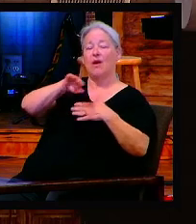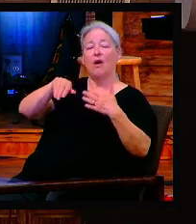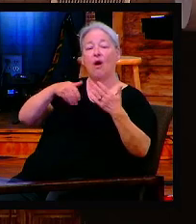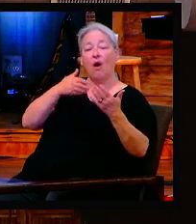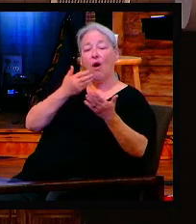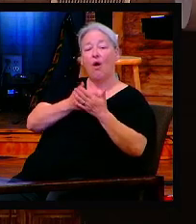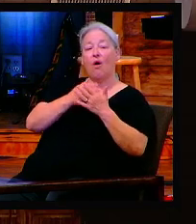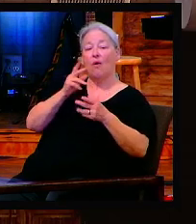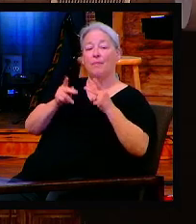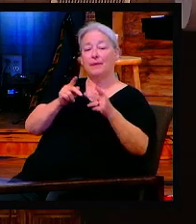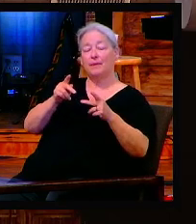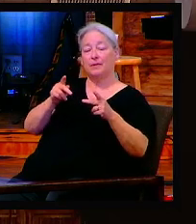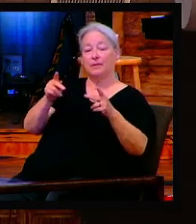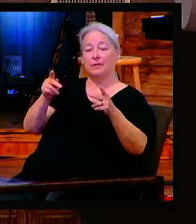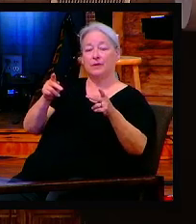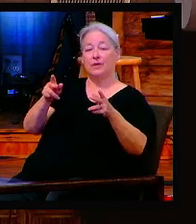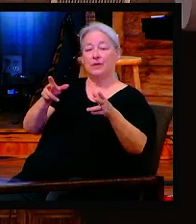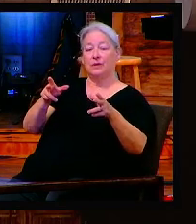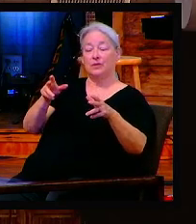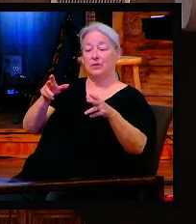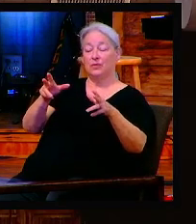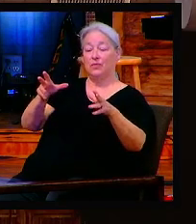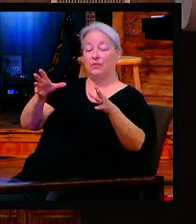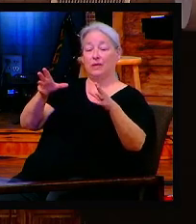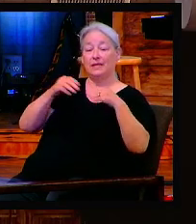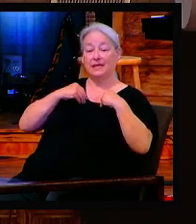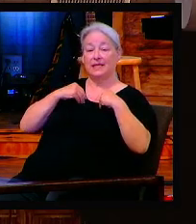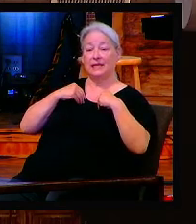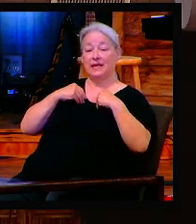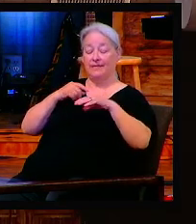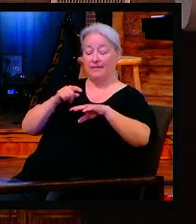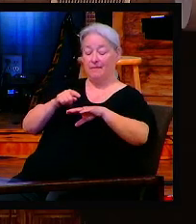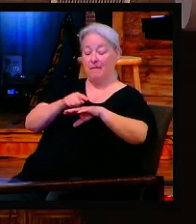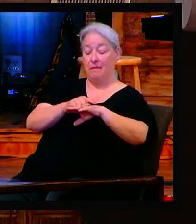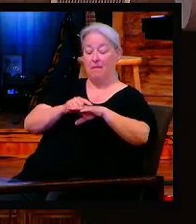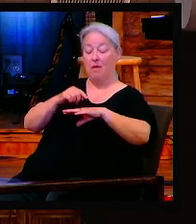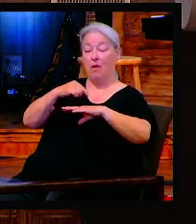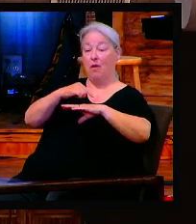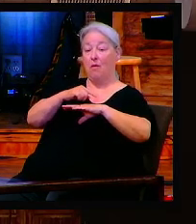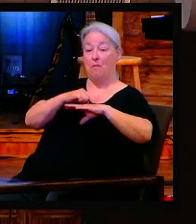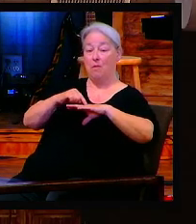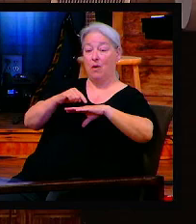to receive a mark. And without this mark you will not be able to buy, sell or trade.